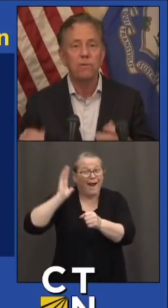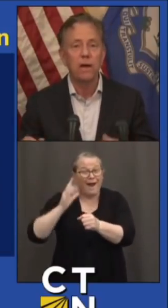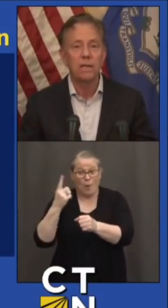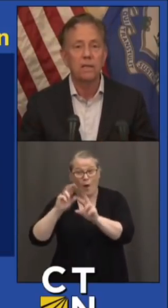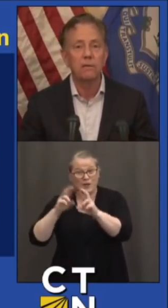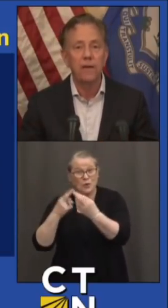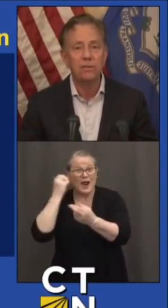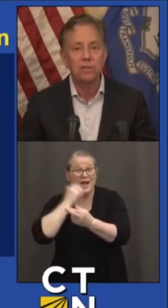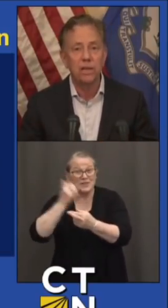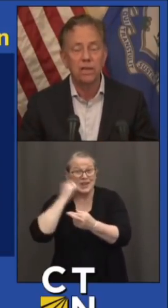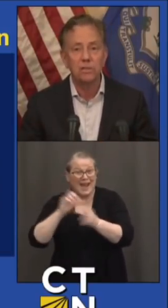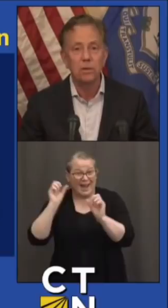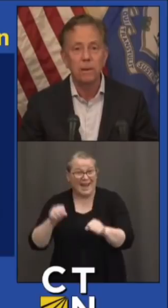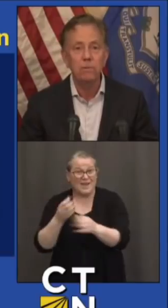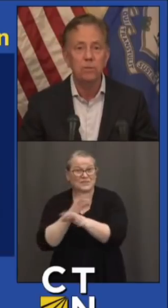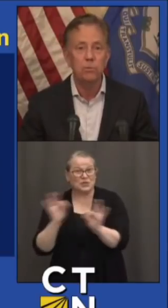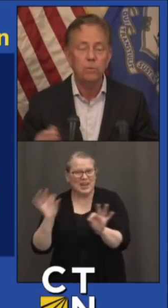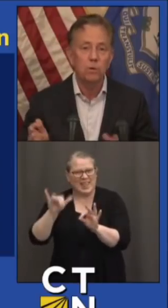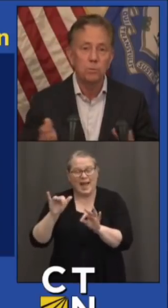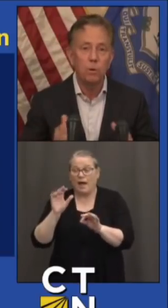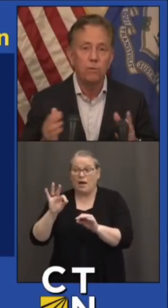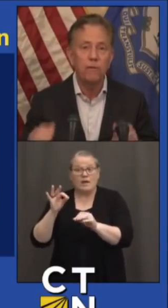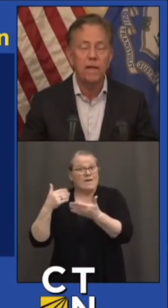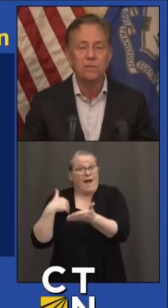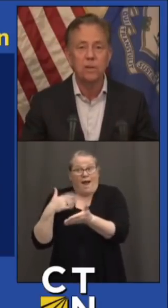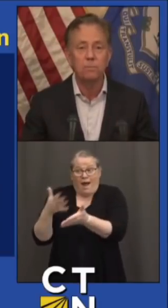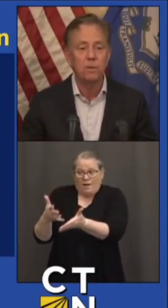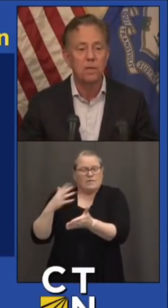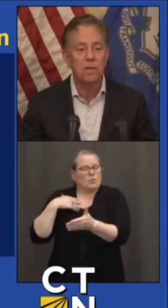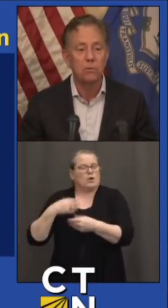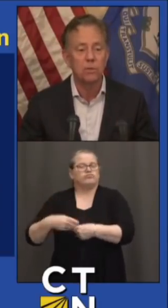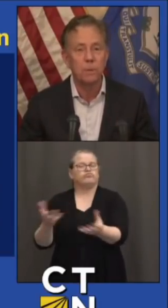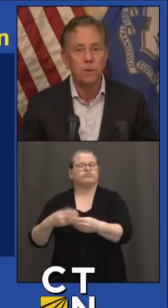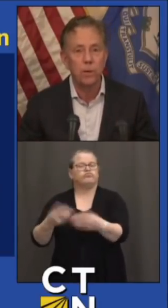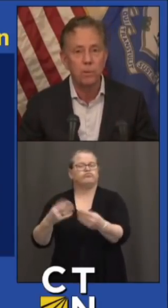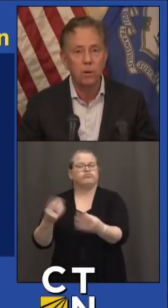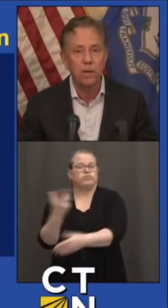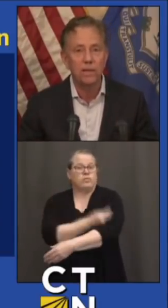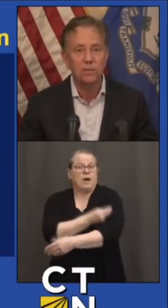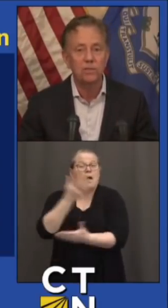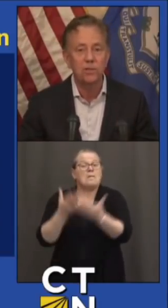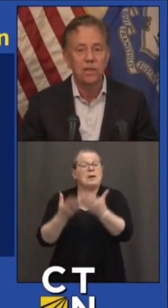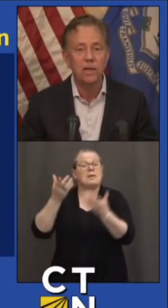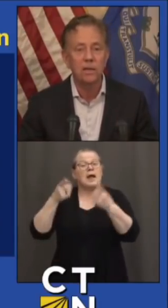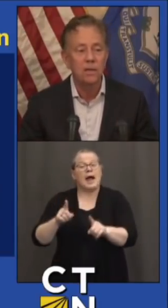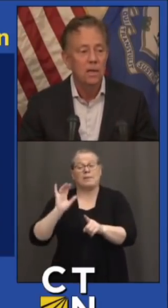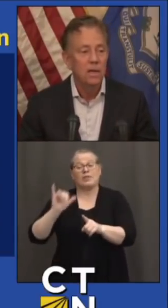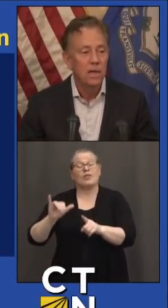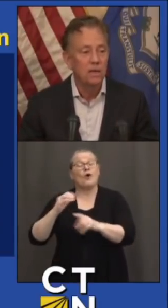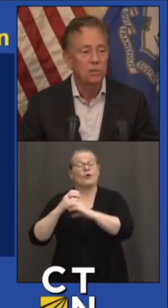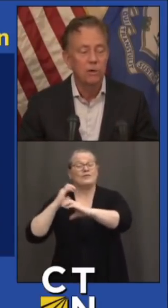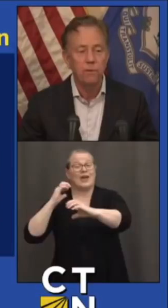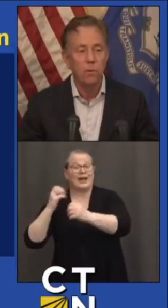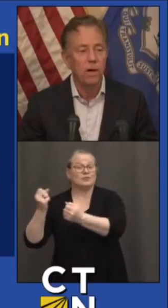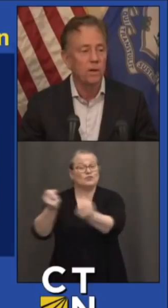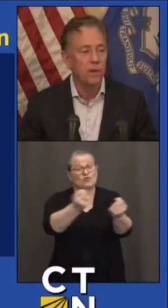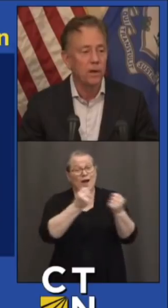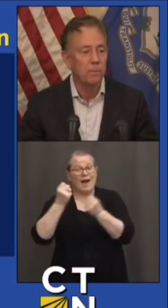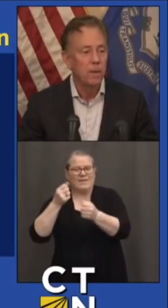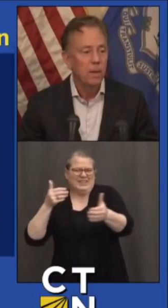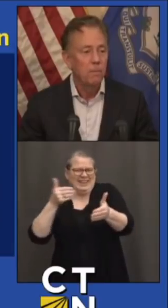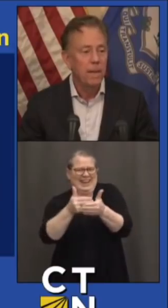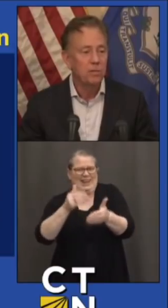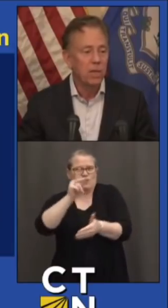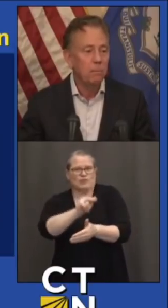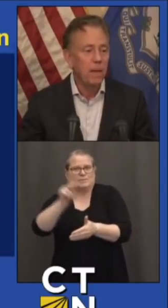if you've gotten vaccinated. So maybe we should move those mobile vans up to the Krispy Kreme locations. You can get a twofer while you're